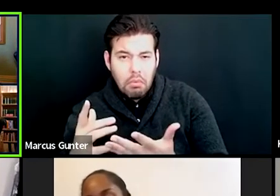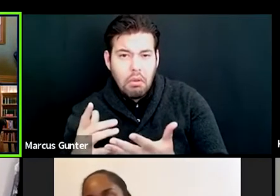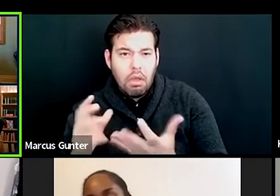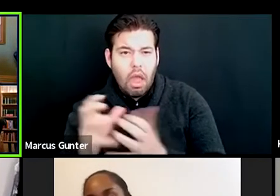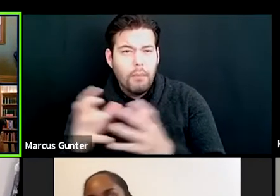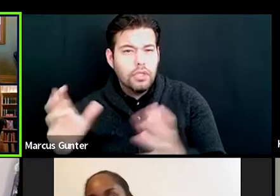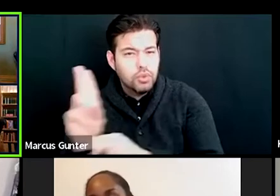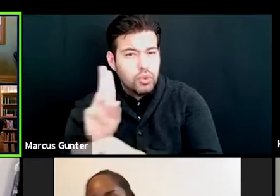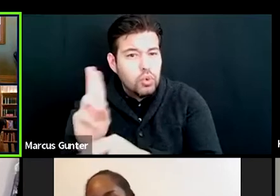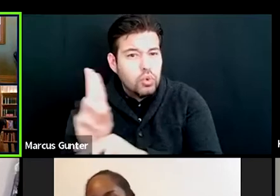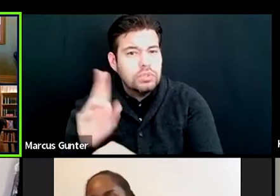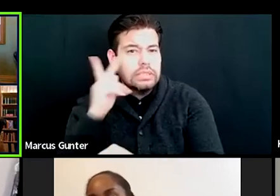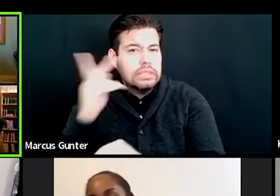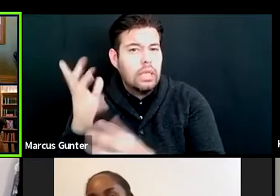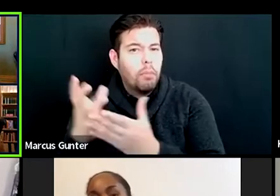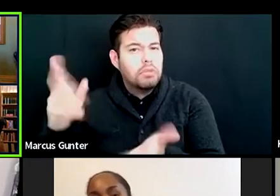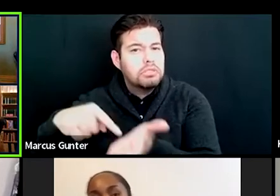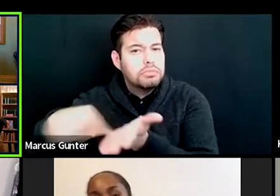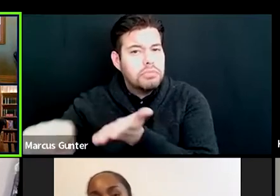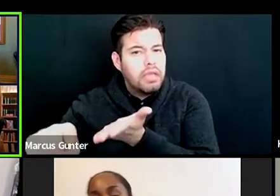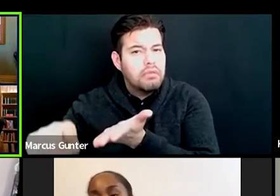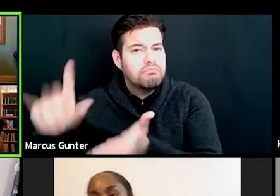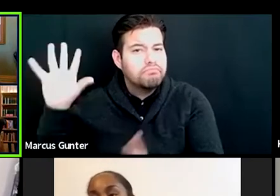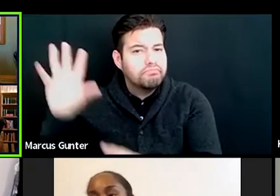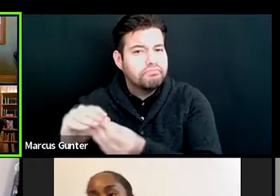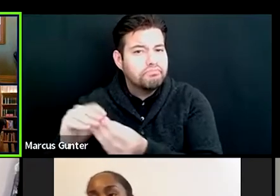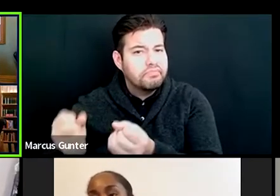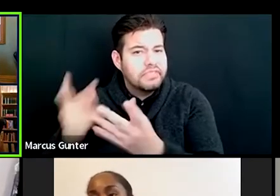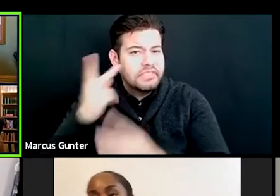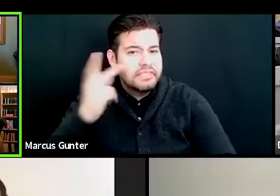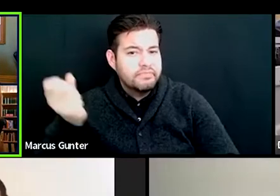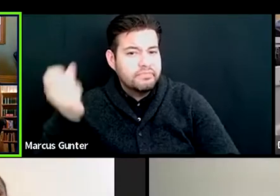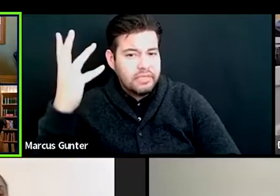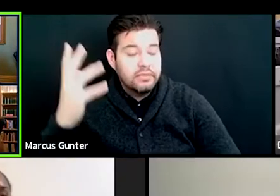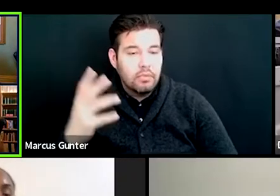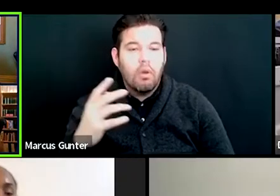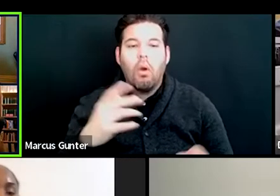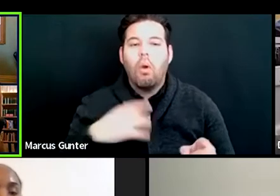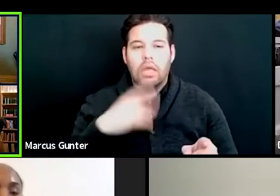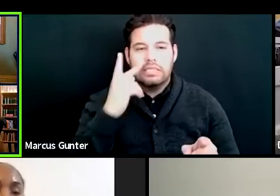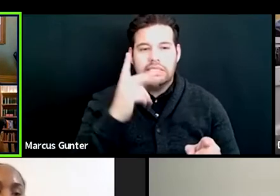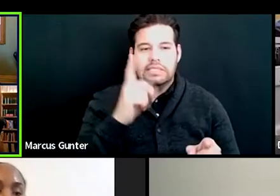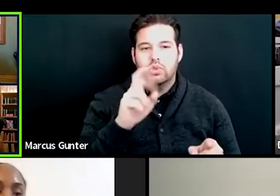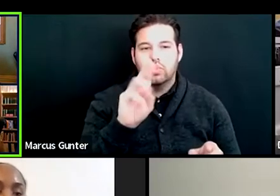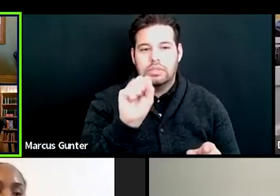and what they're spending on it. And I do see Susanna's hand though.